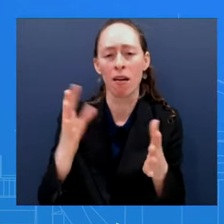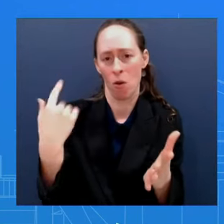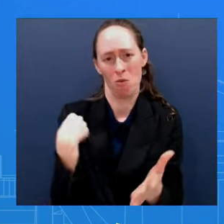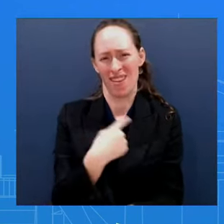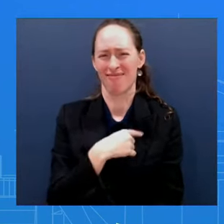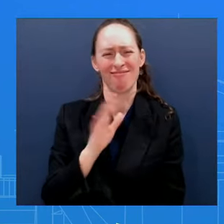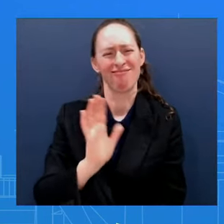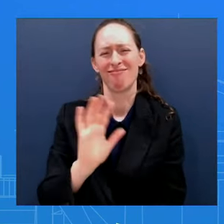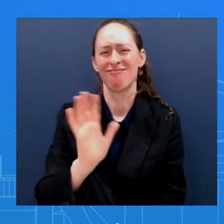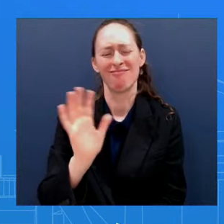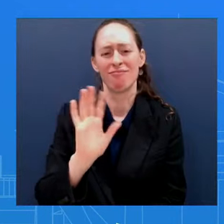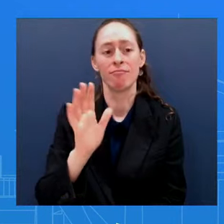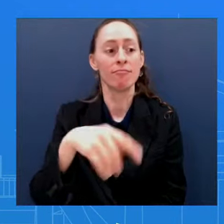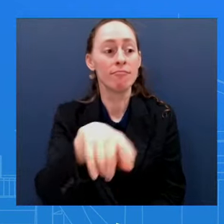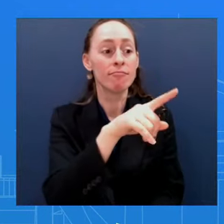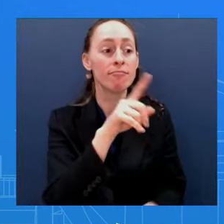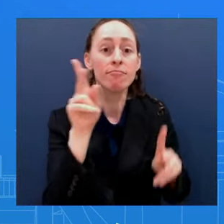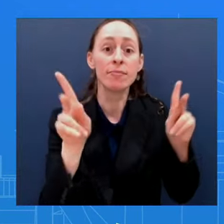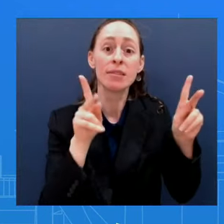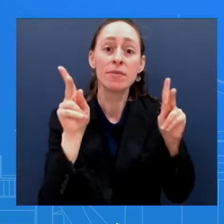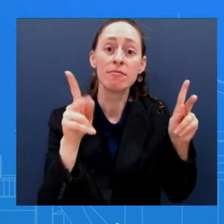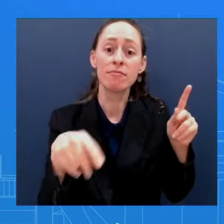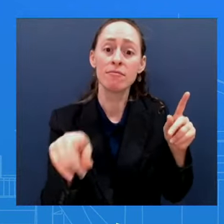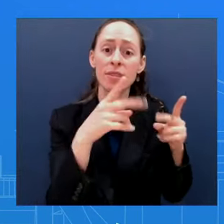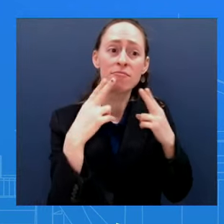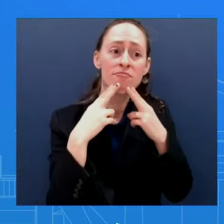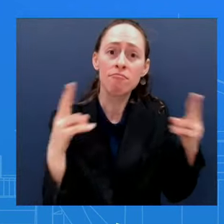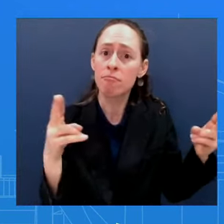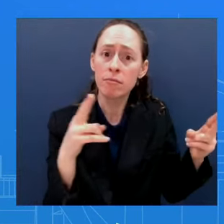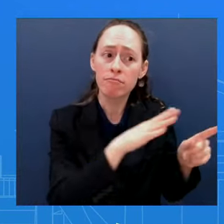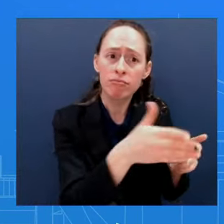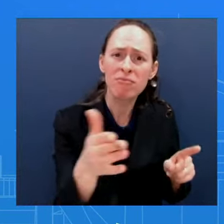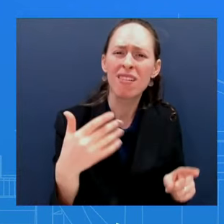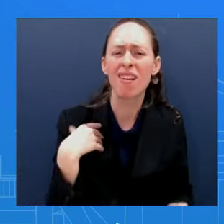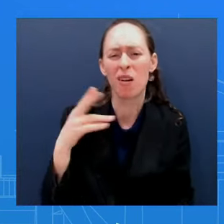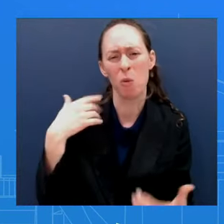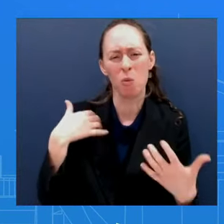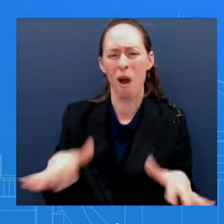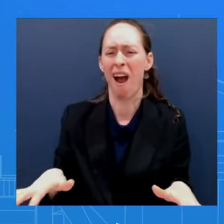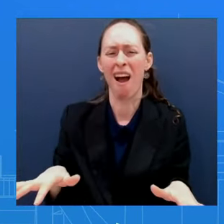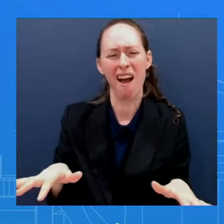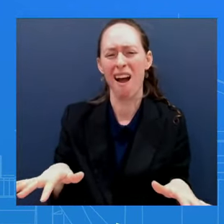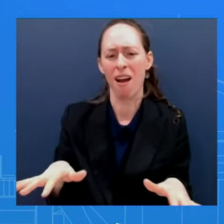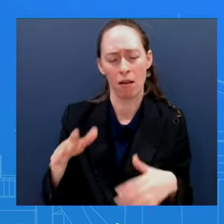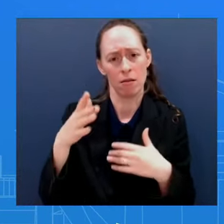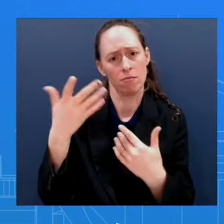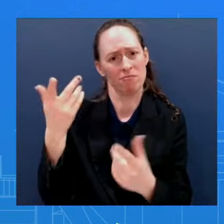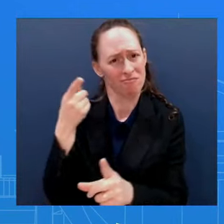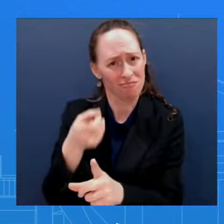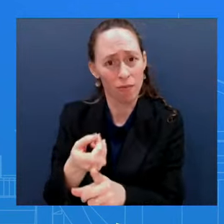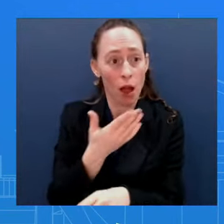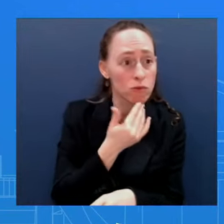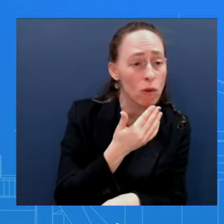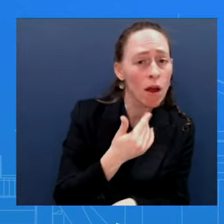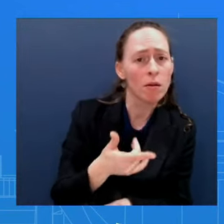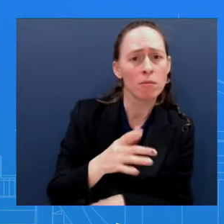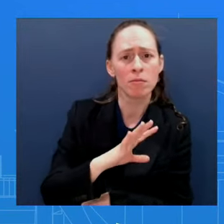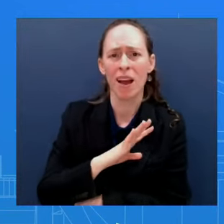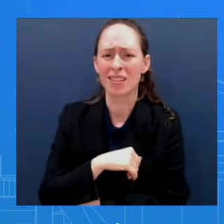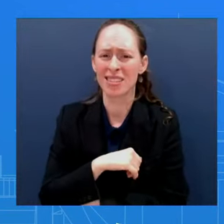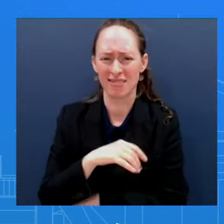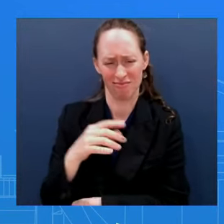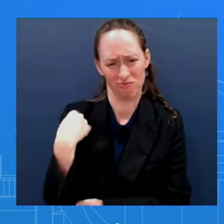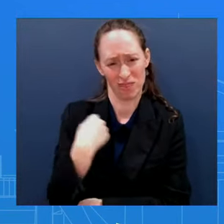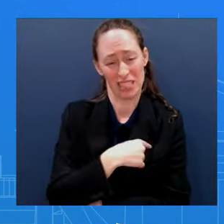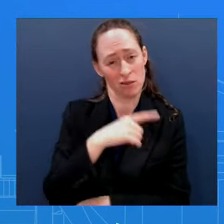in the conduct of operations The right number is zero And so while we're very glad that two hostages are